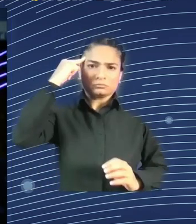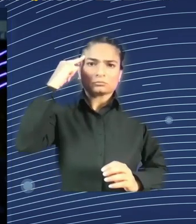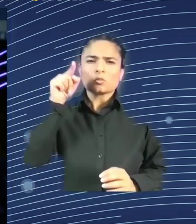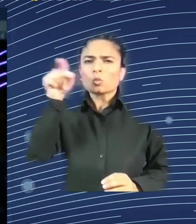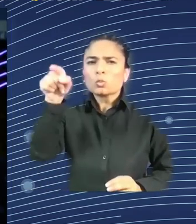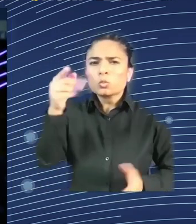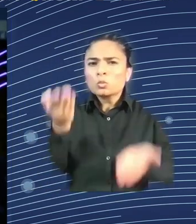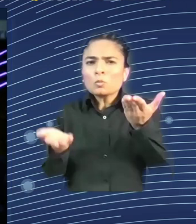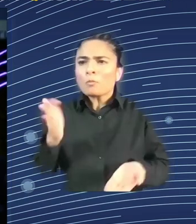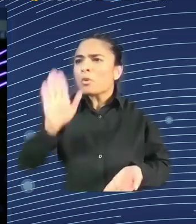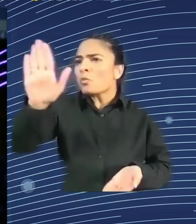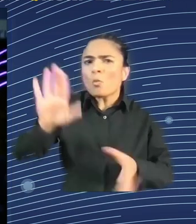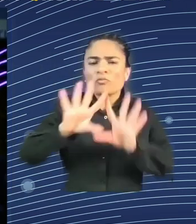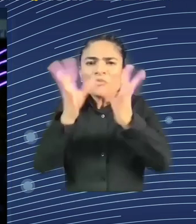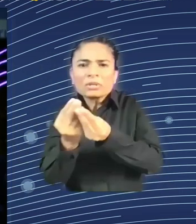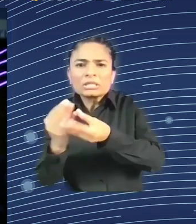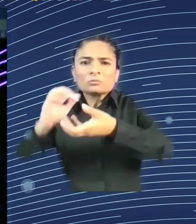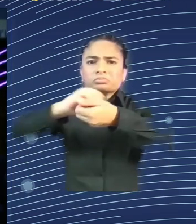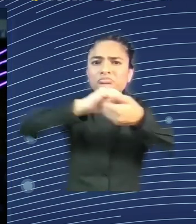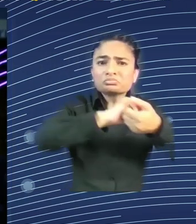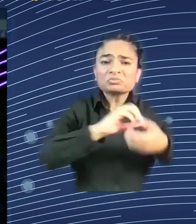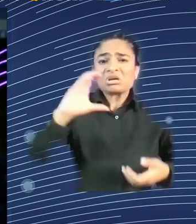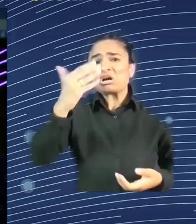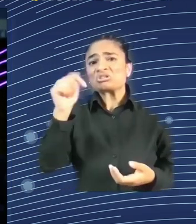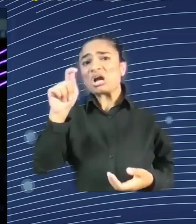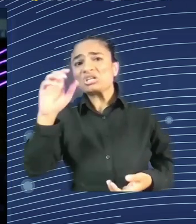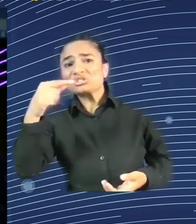What is artificial intelligence and what can we use it for?